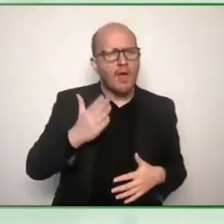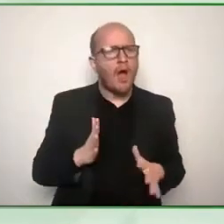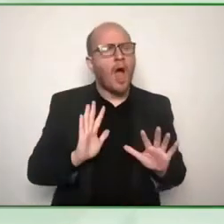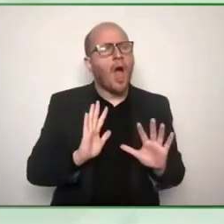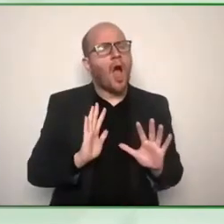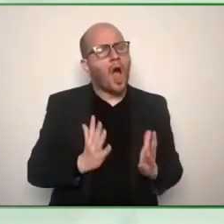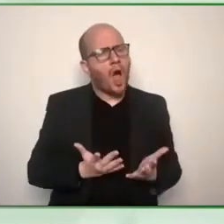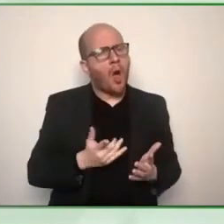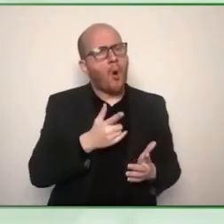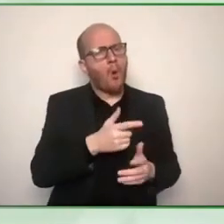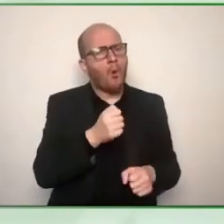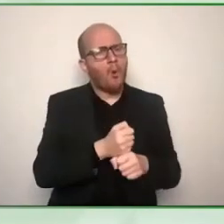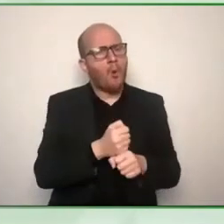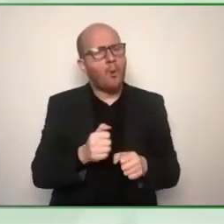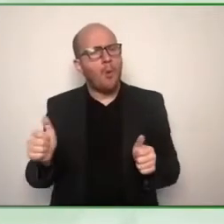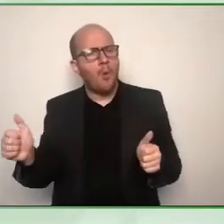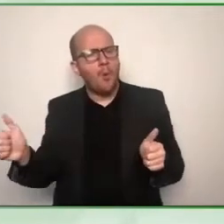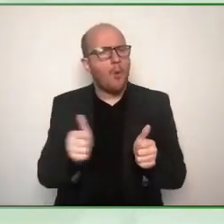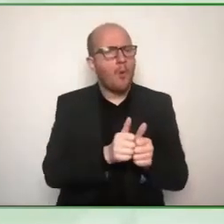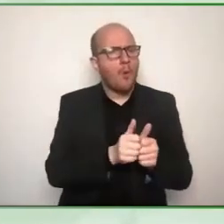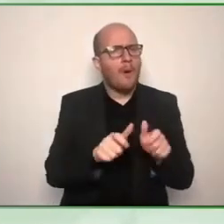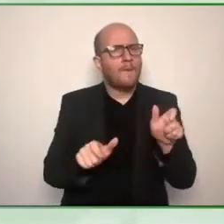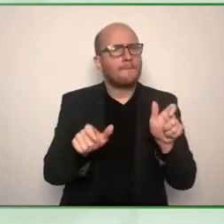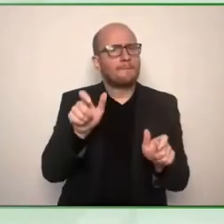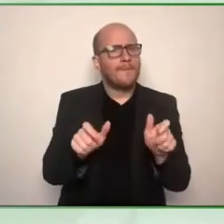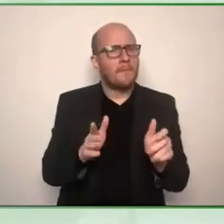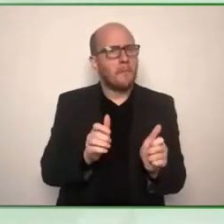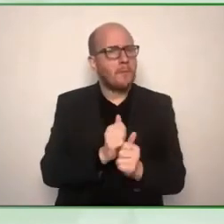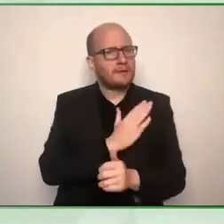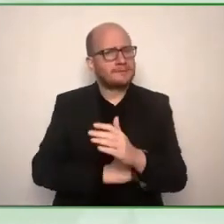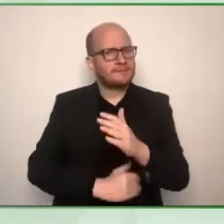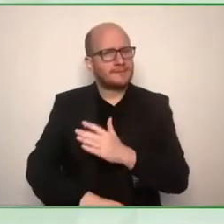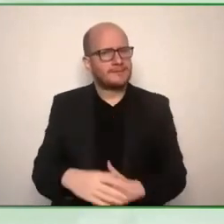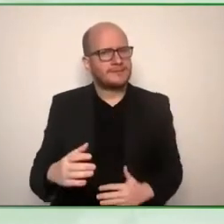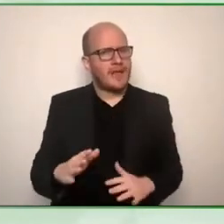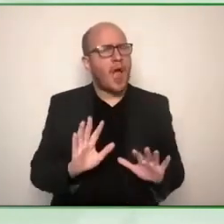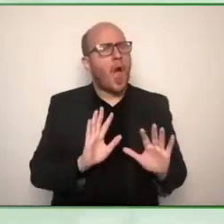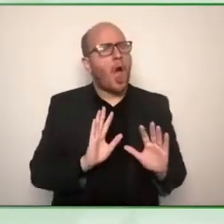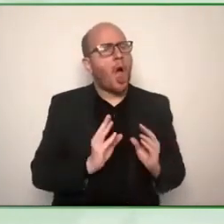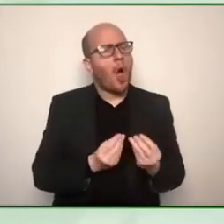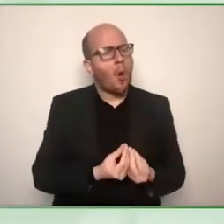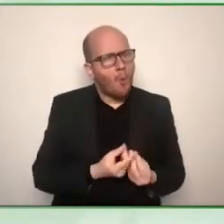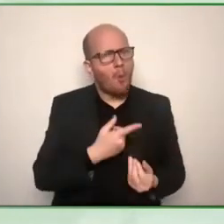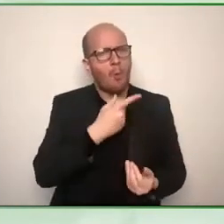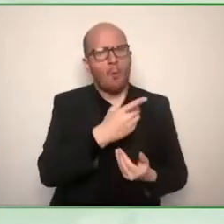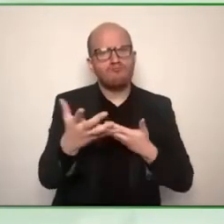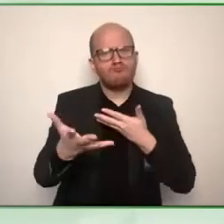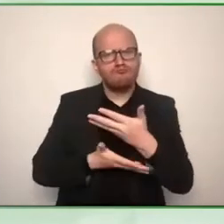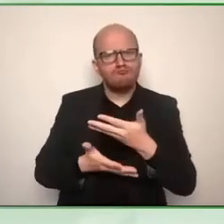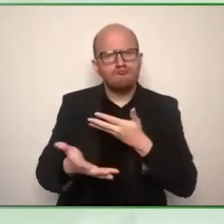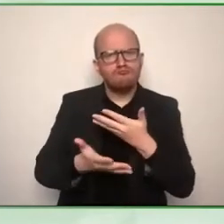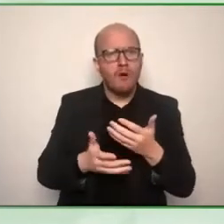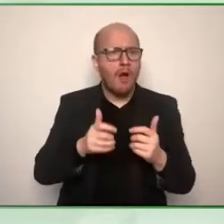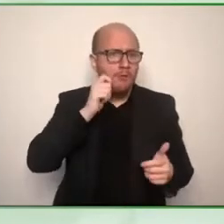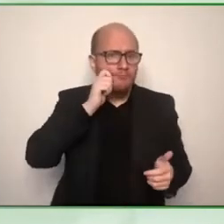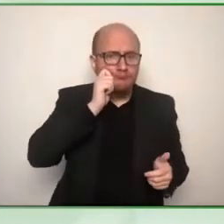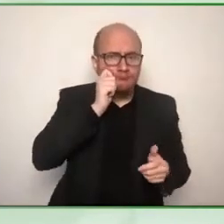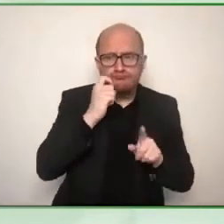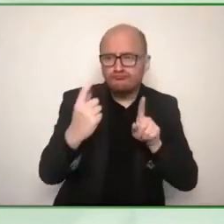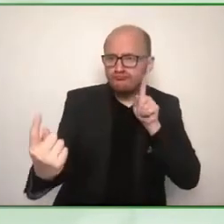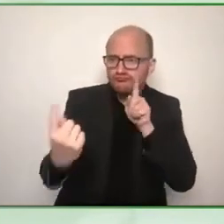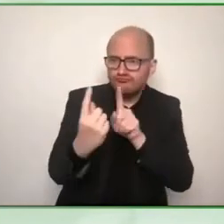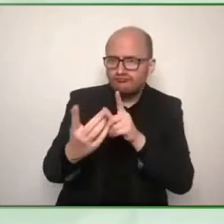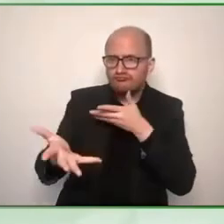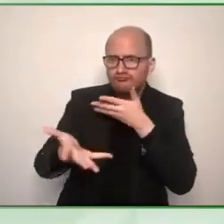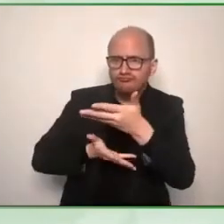outreach and how does this consultation happen does it happen in person does it happen online are the